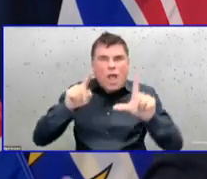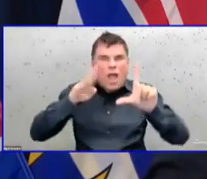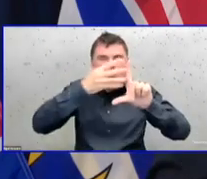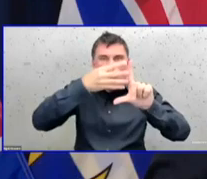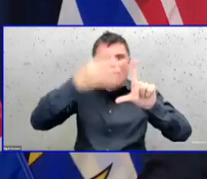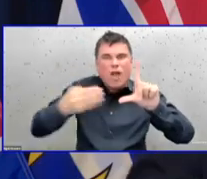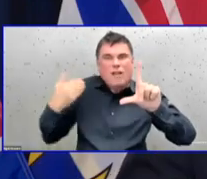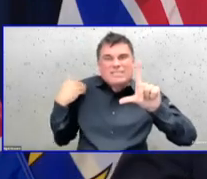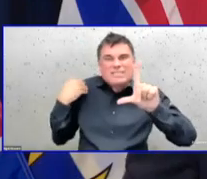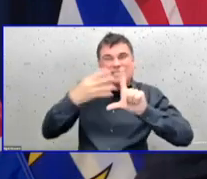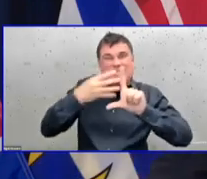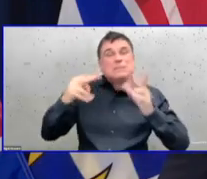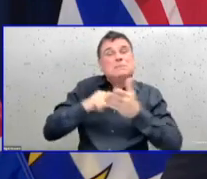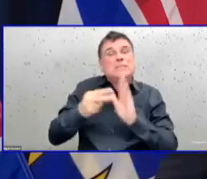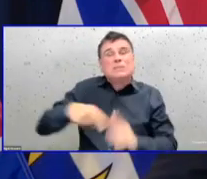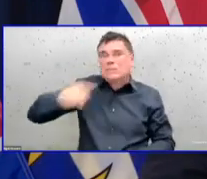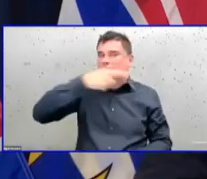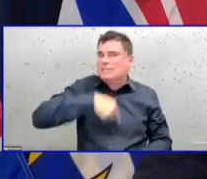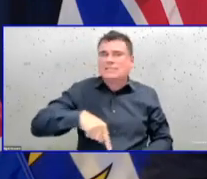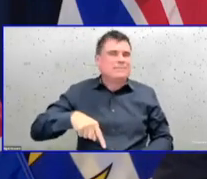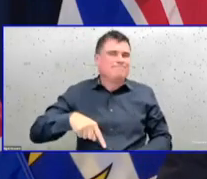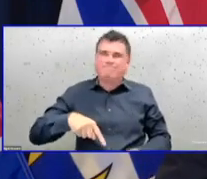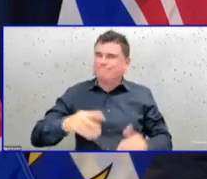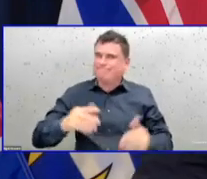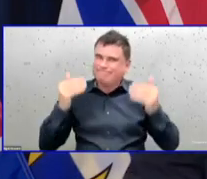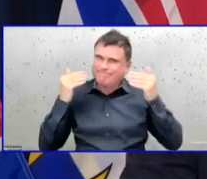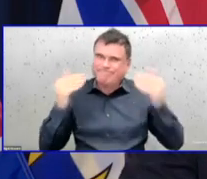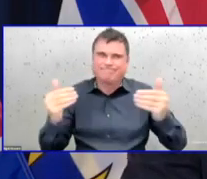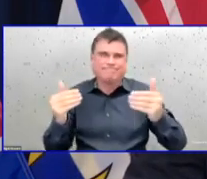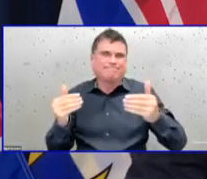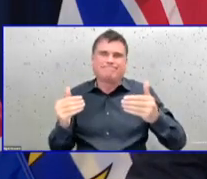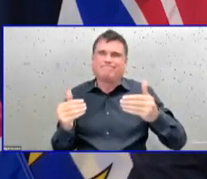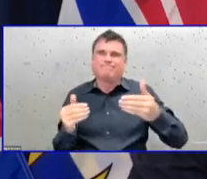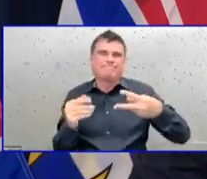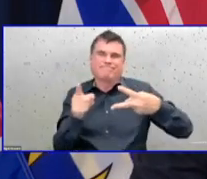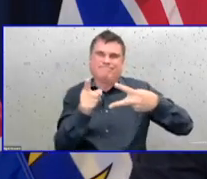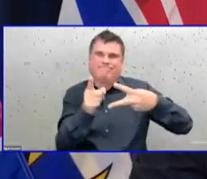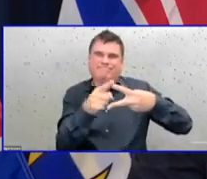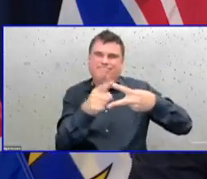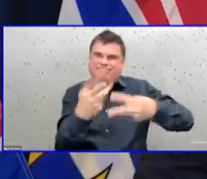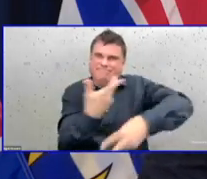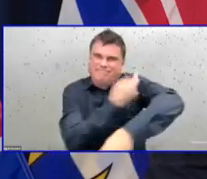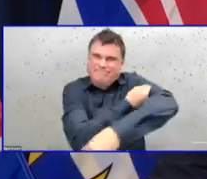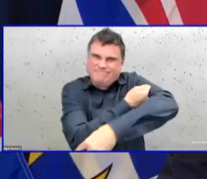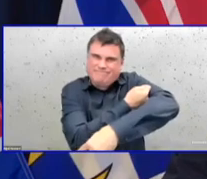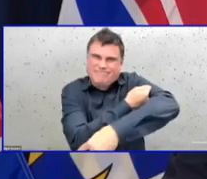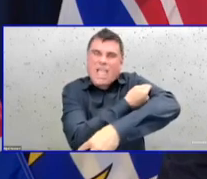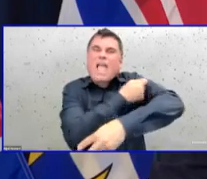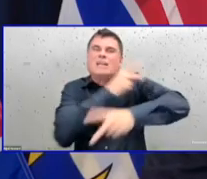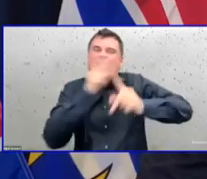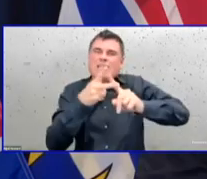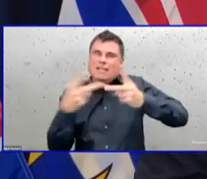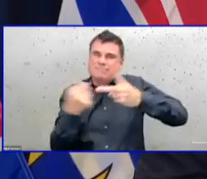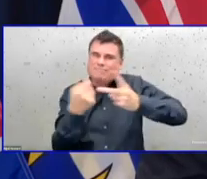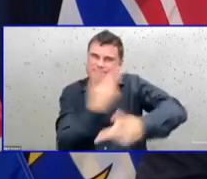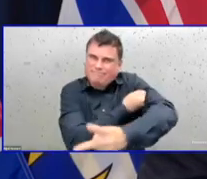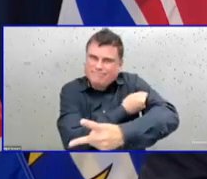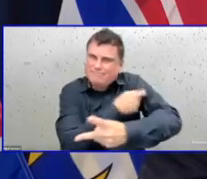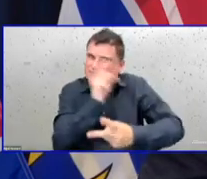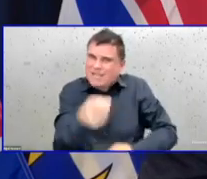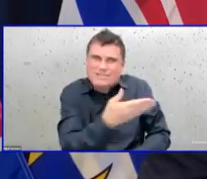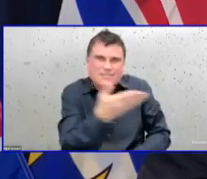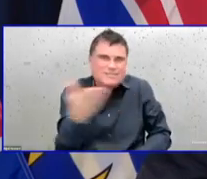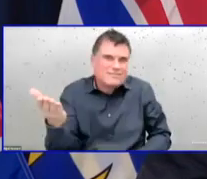in addition to getting your booster doses when you are invited to do so. This is absolutely